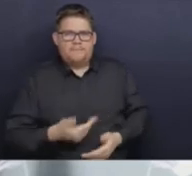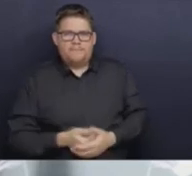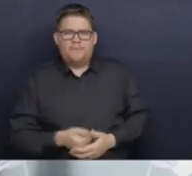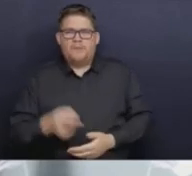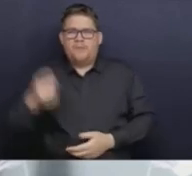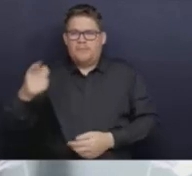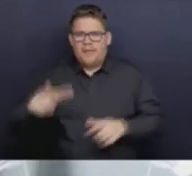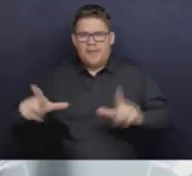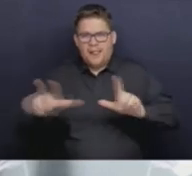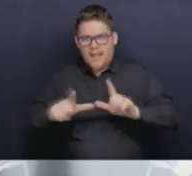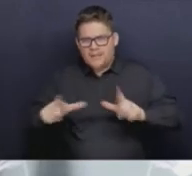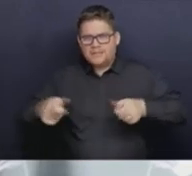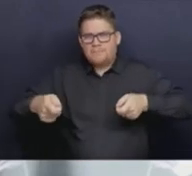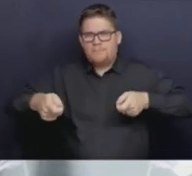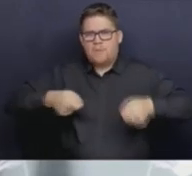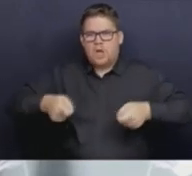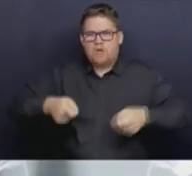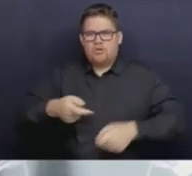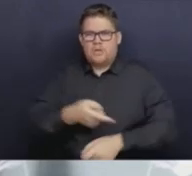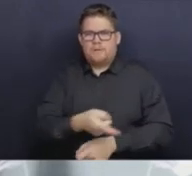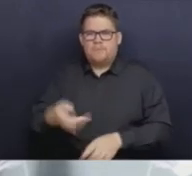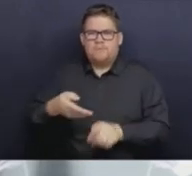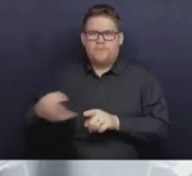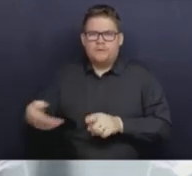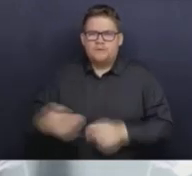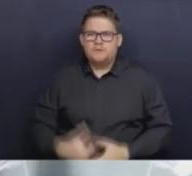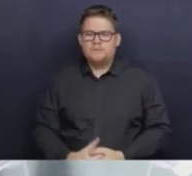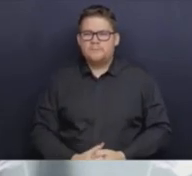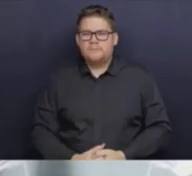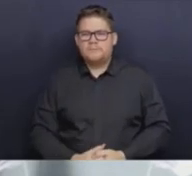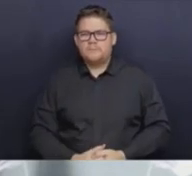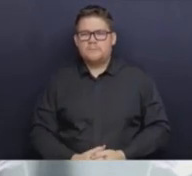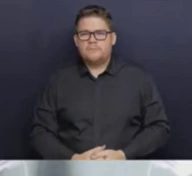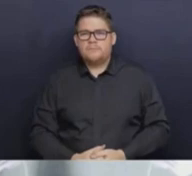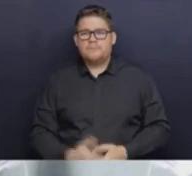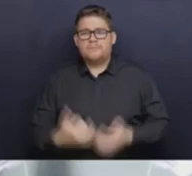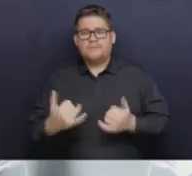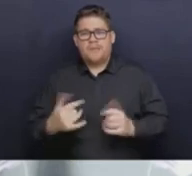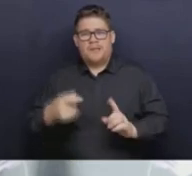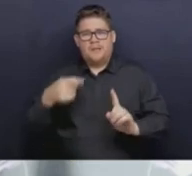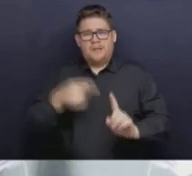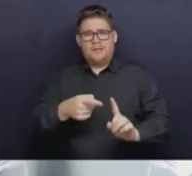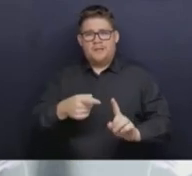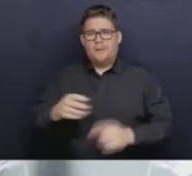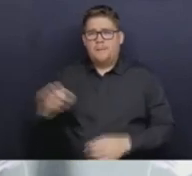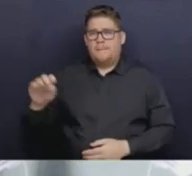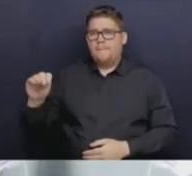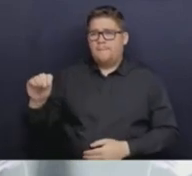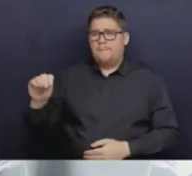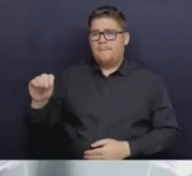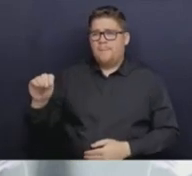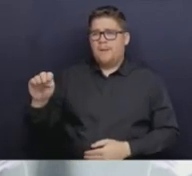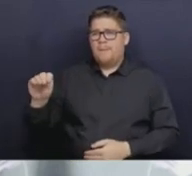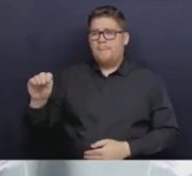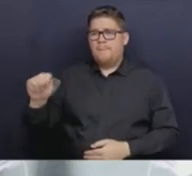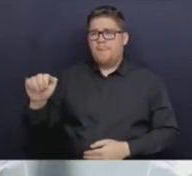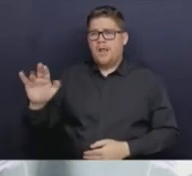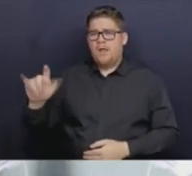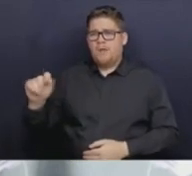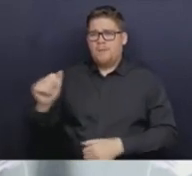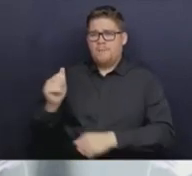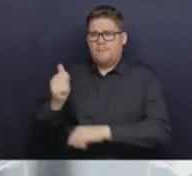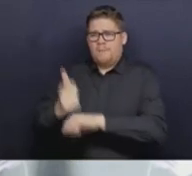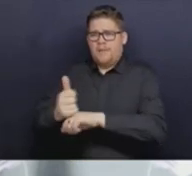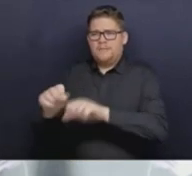was to move to a merit-based system where you have the superintendent making recommendations